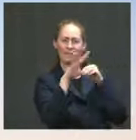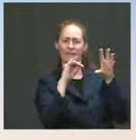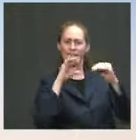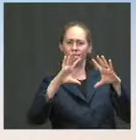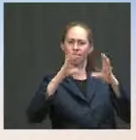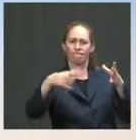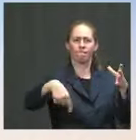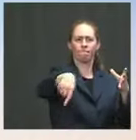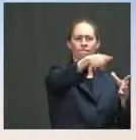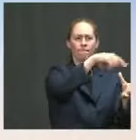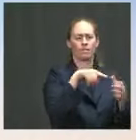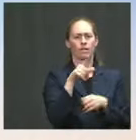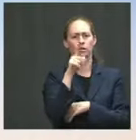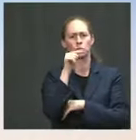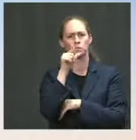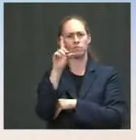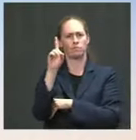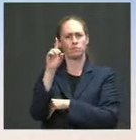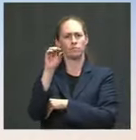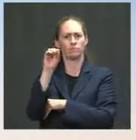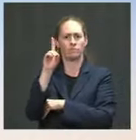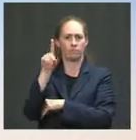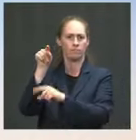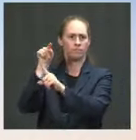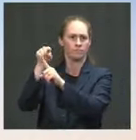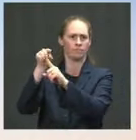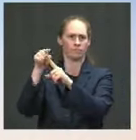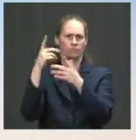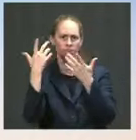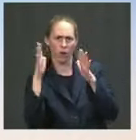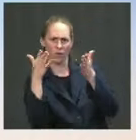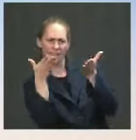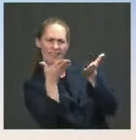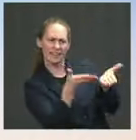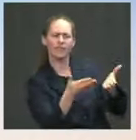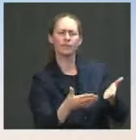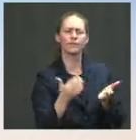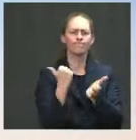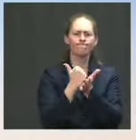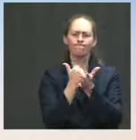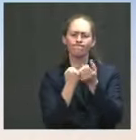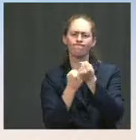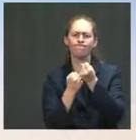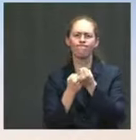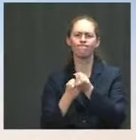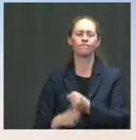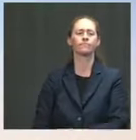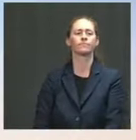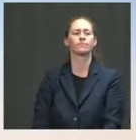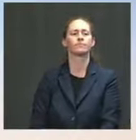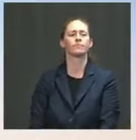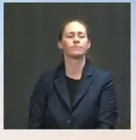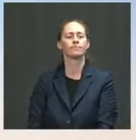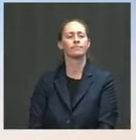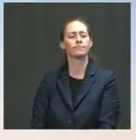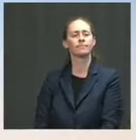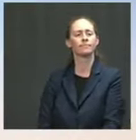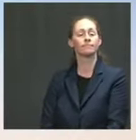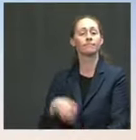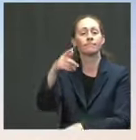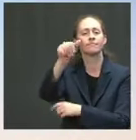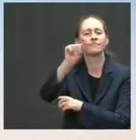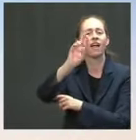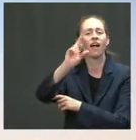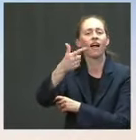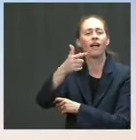of Defense and State Department professionals who are on the ground. The The The 31st, of course, is the deadline for the drawdown. But when do the gears shift